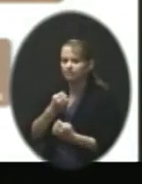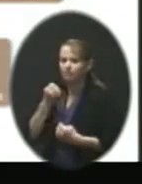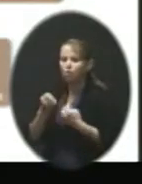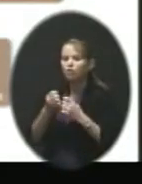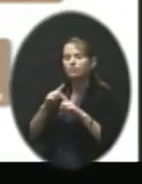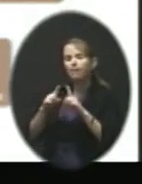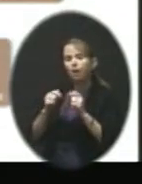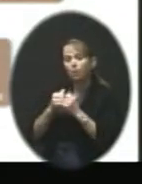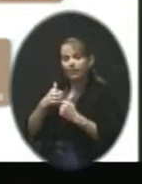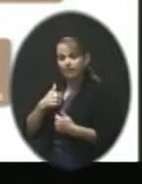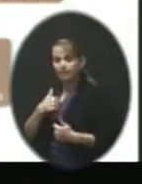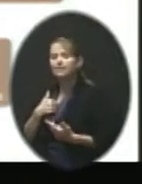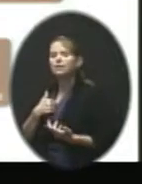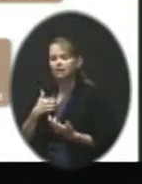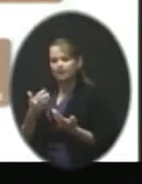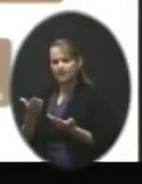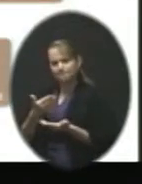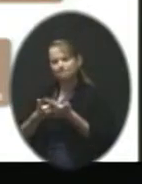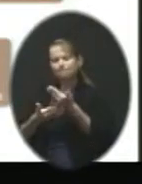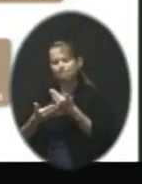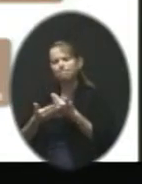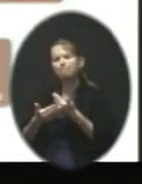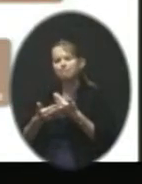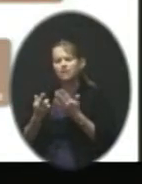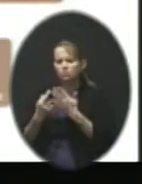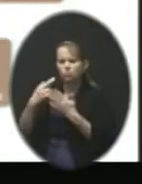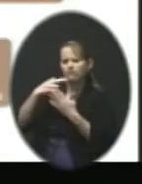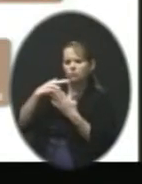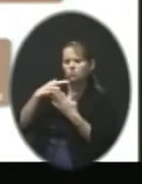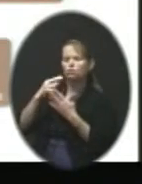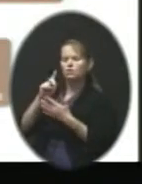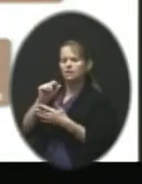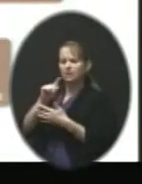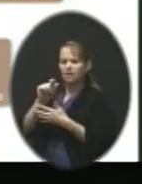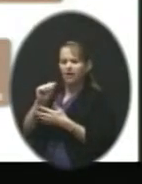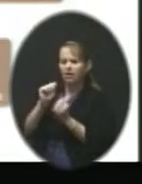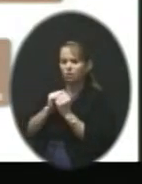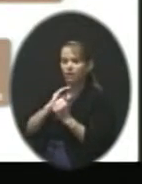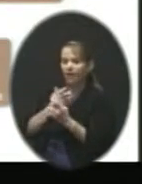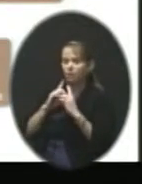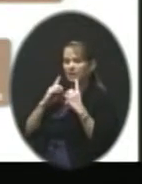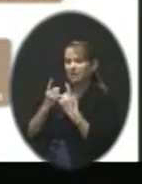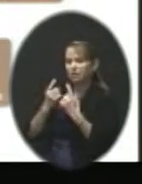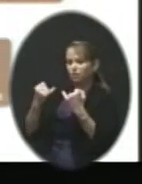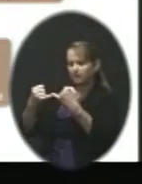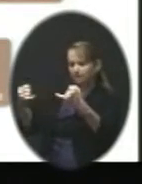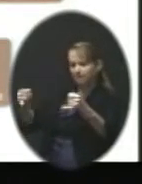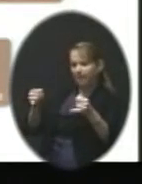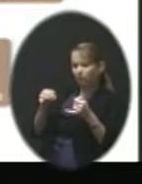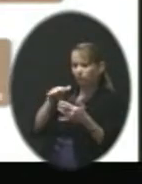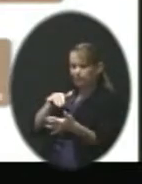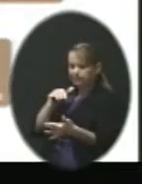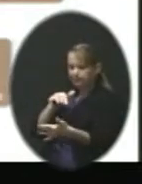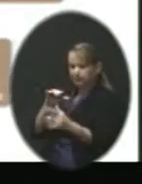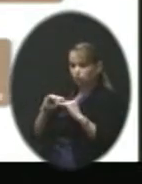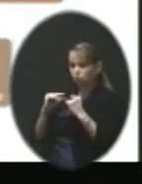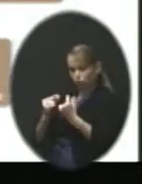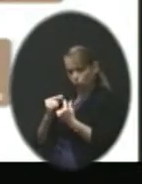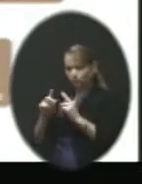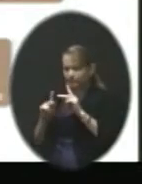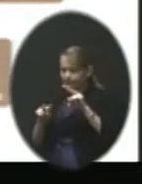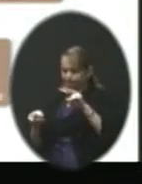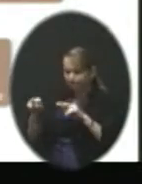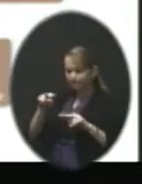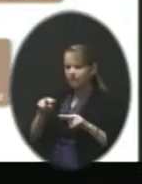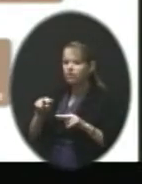along in reviewing data with our district's boundary study group. And they understood the situation